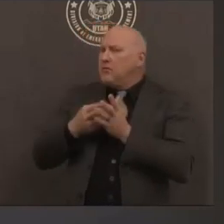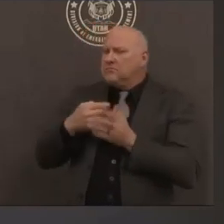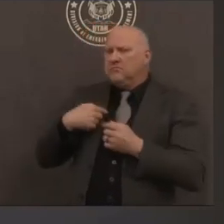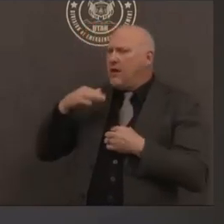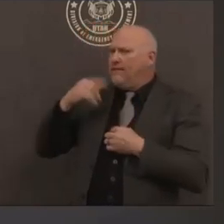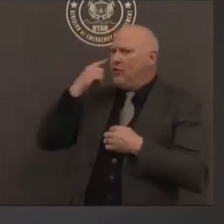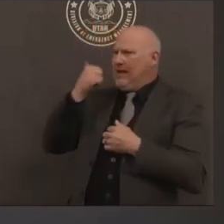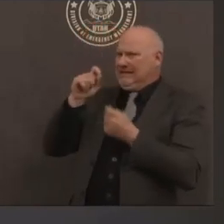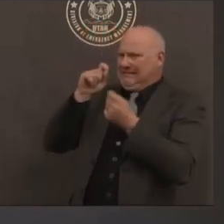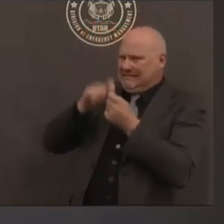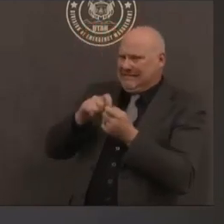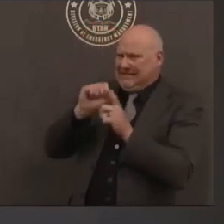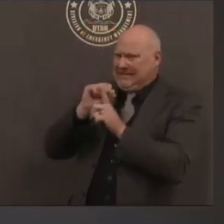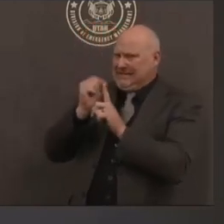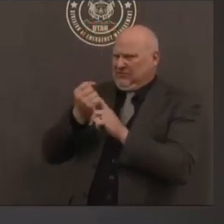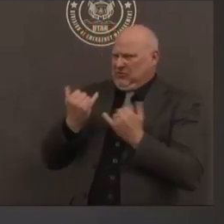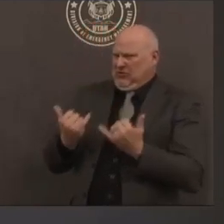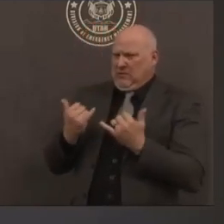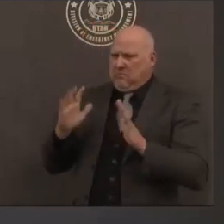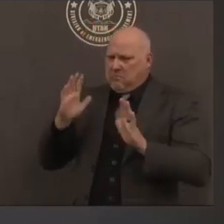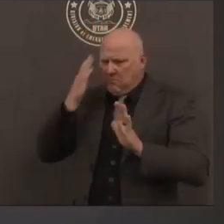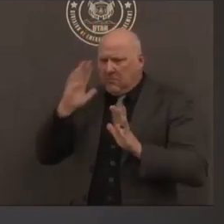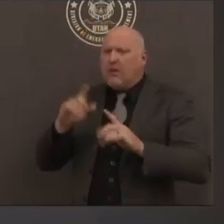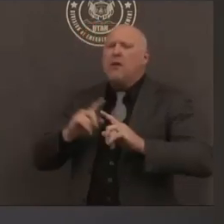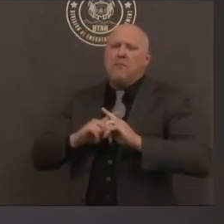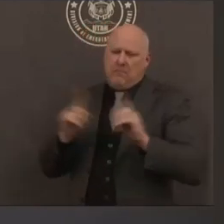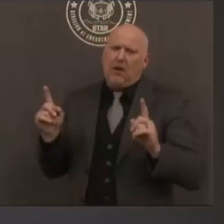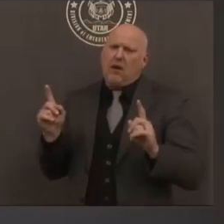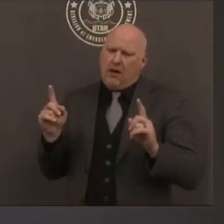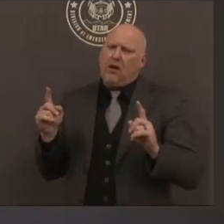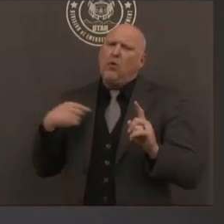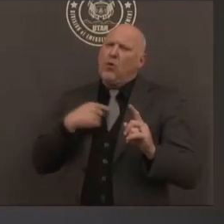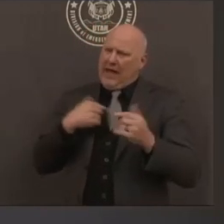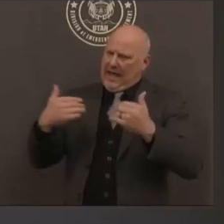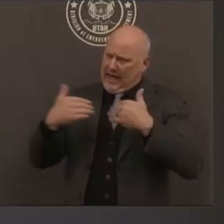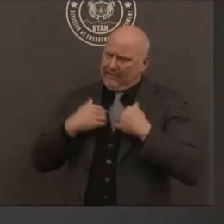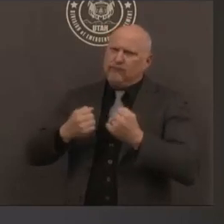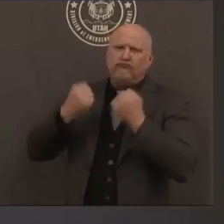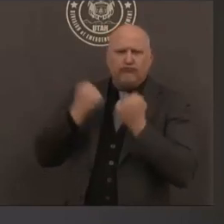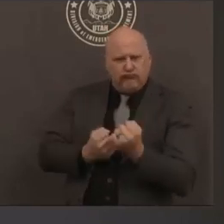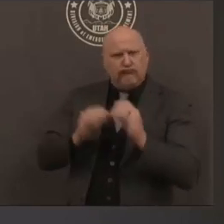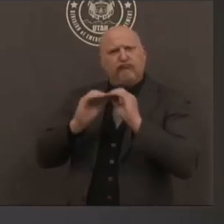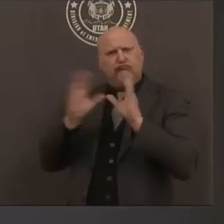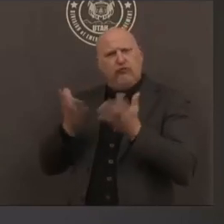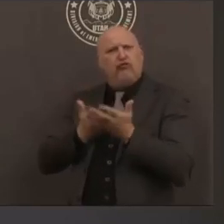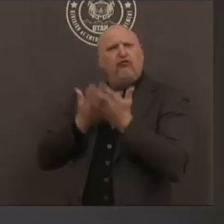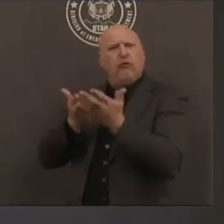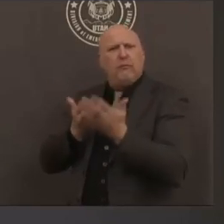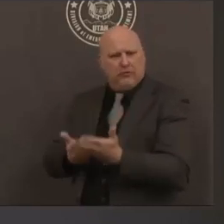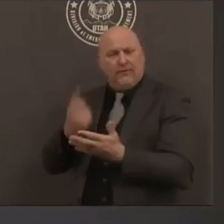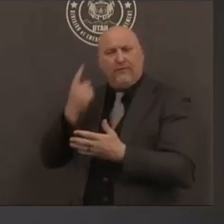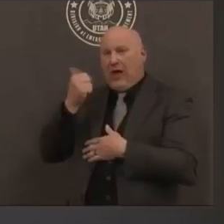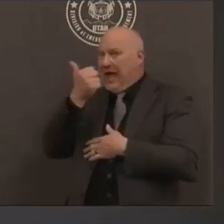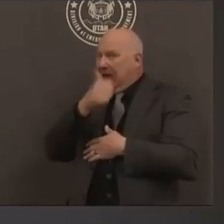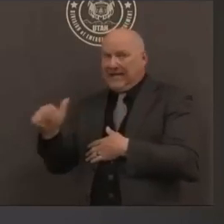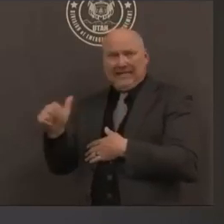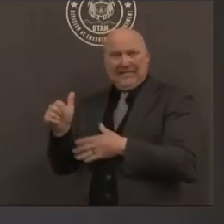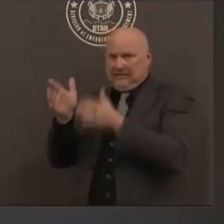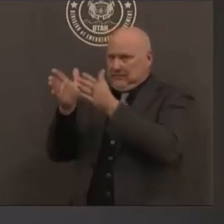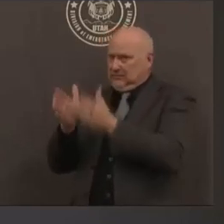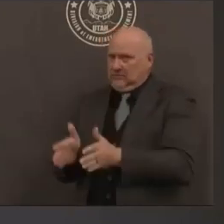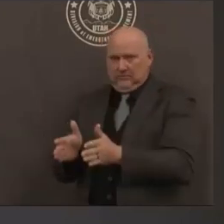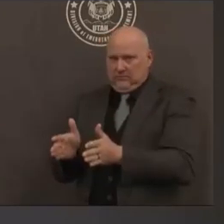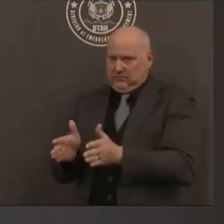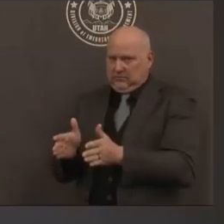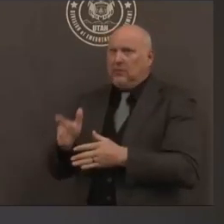very clear recommendations about people who have come into close contact with a confirmed covet case and so people who have come into close contact with a